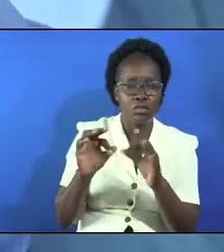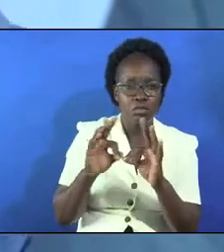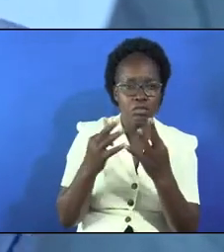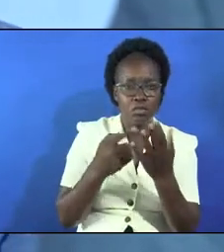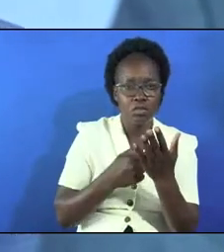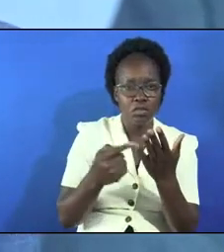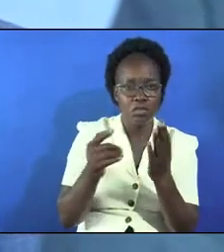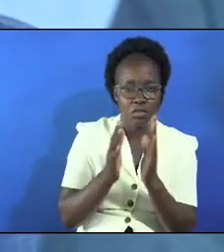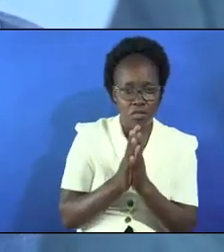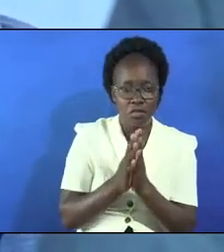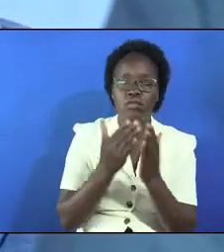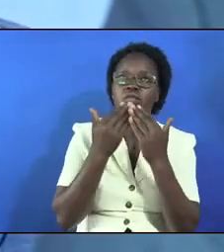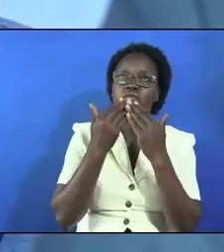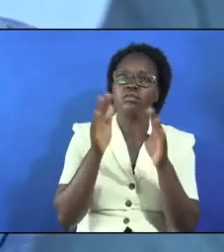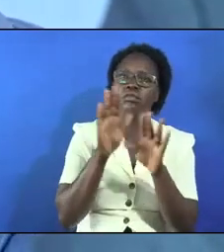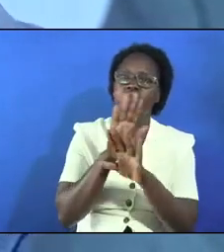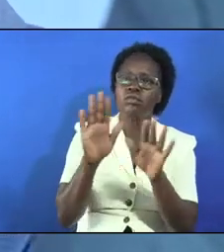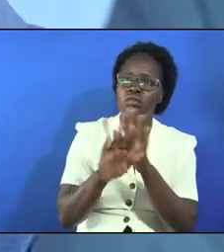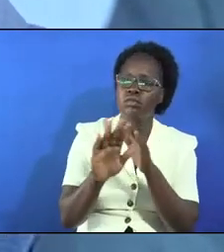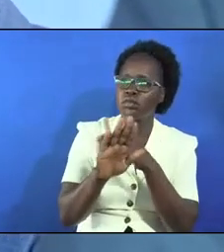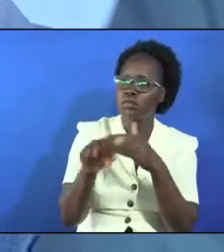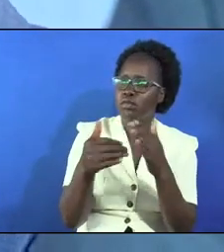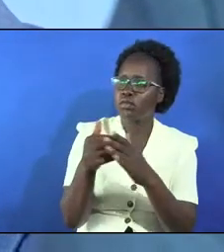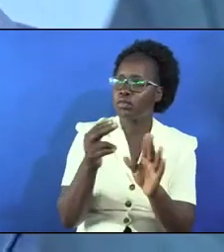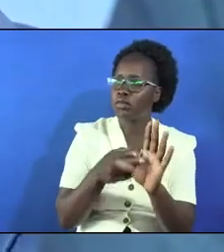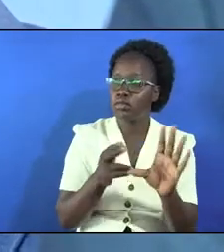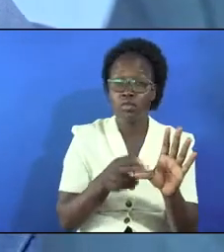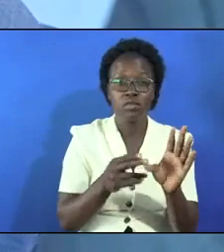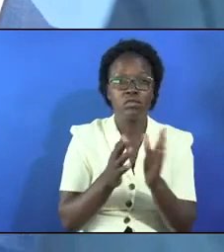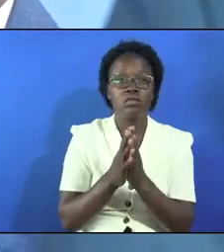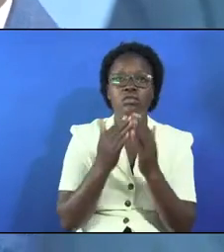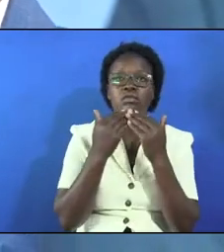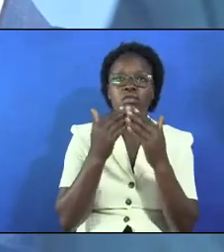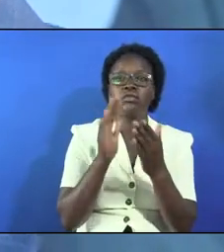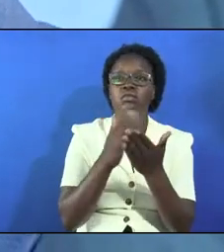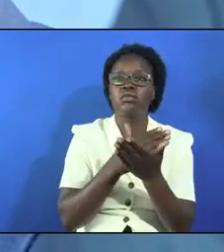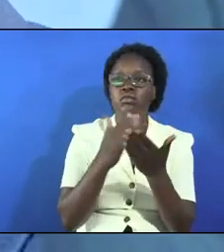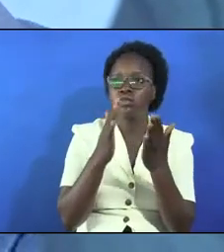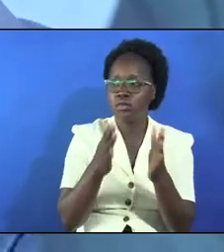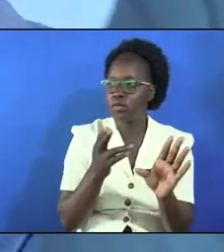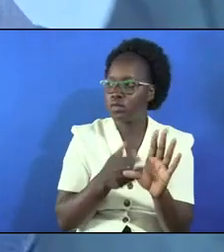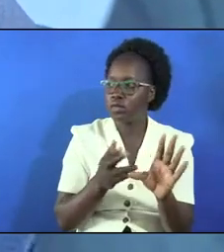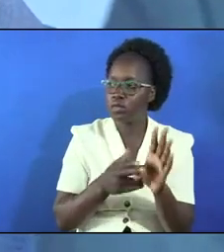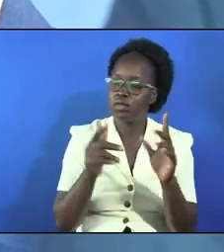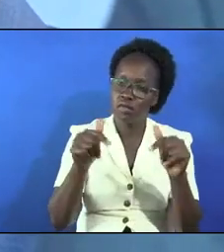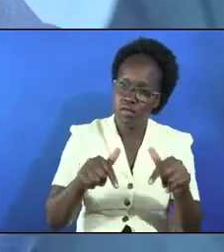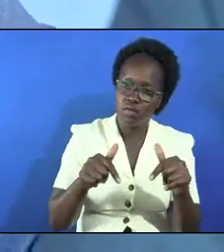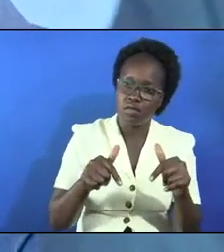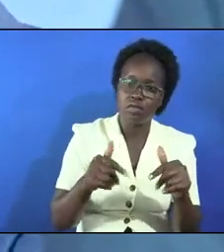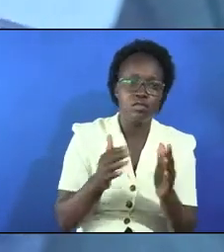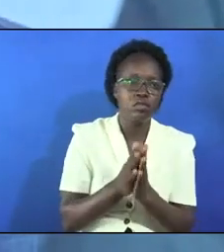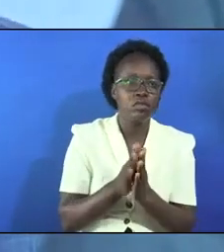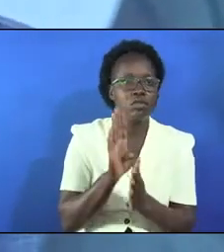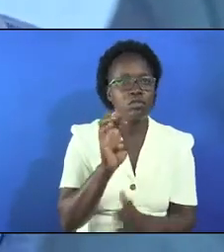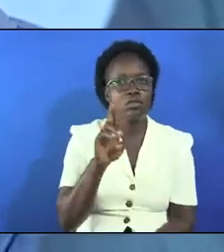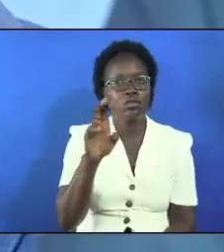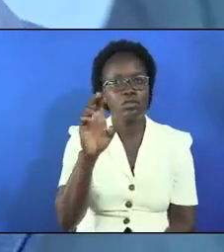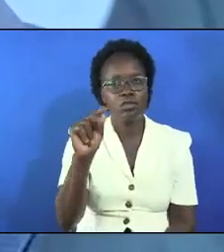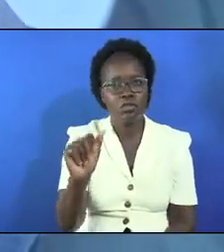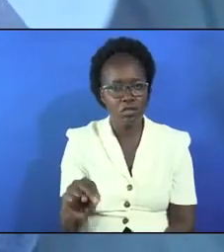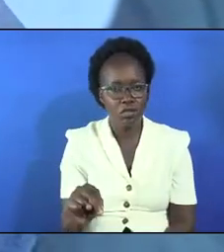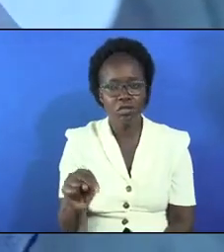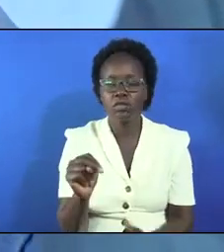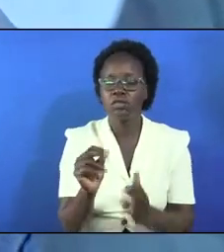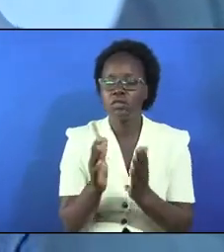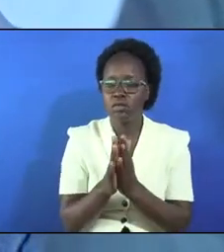family week of prayer we thank you for everyone who has participated we thank you for the choirs participating even today's bereans and the vocal of